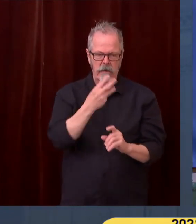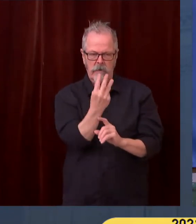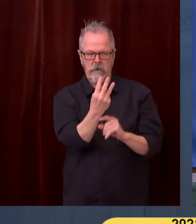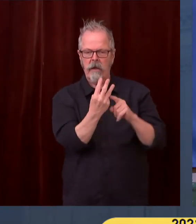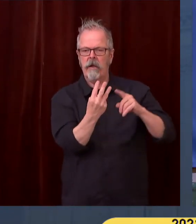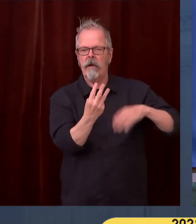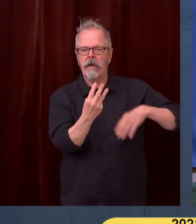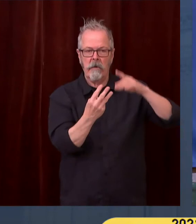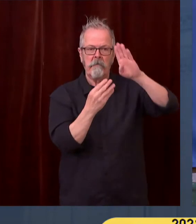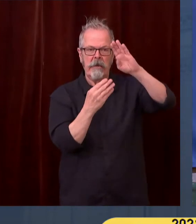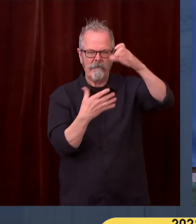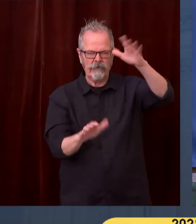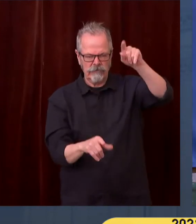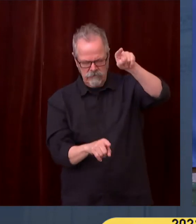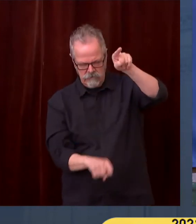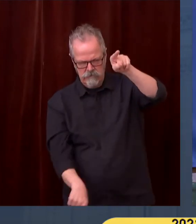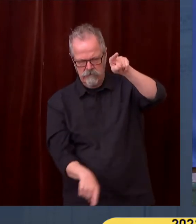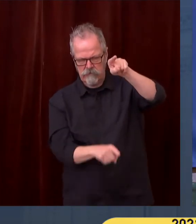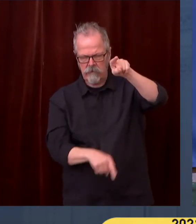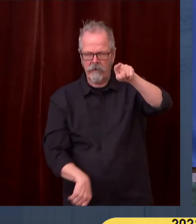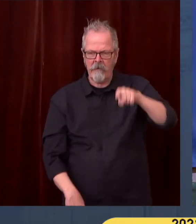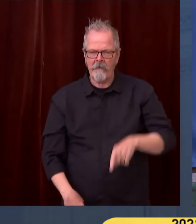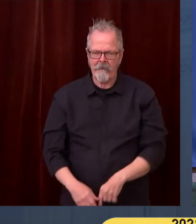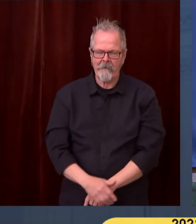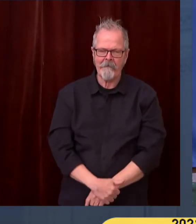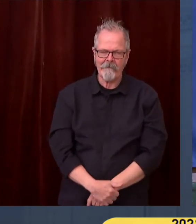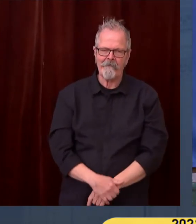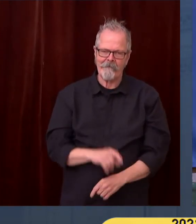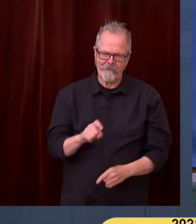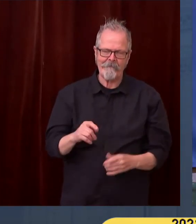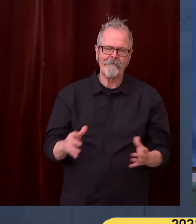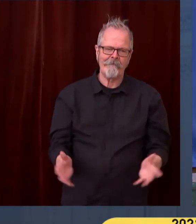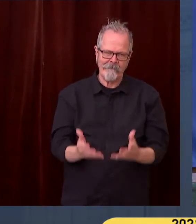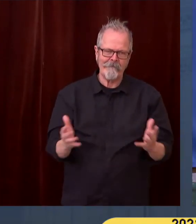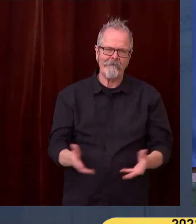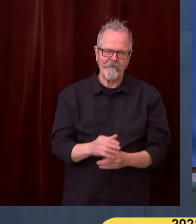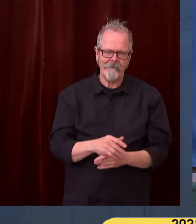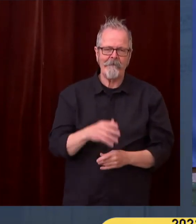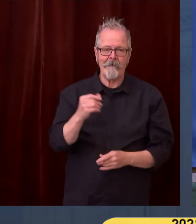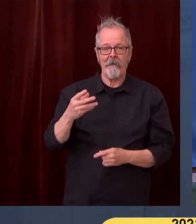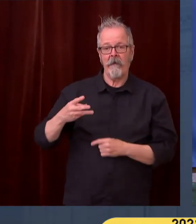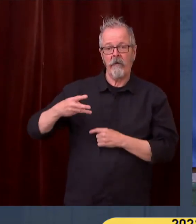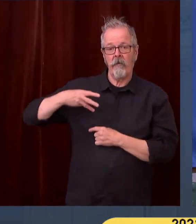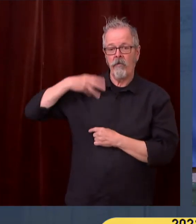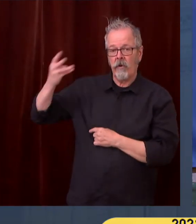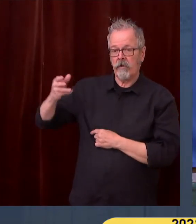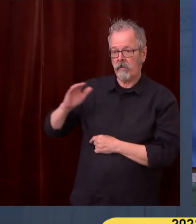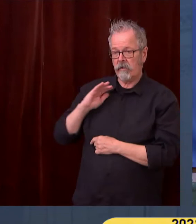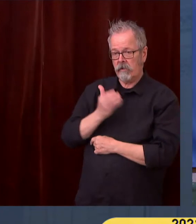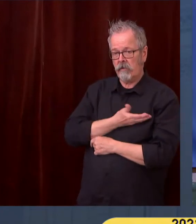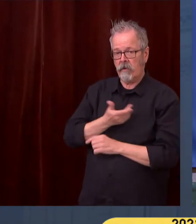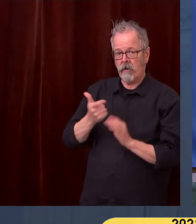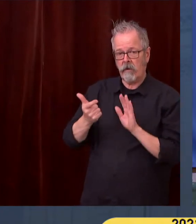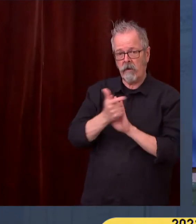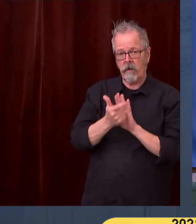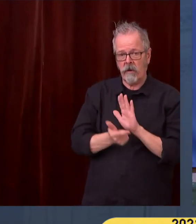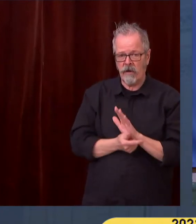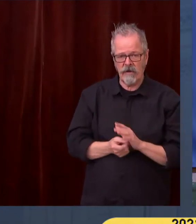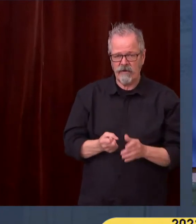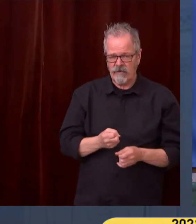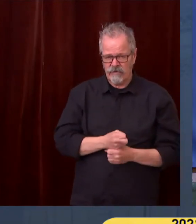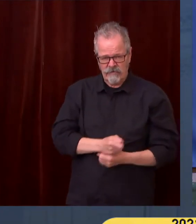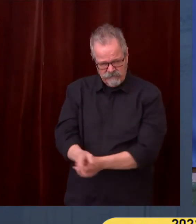However, Washington's versions are frankly better than those other states in a variety of different ways. We have